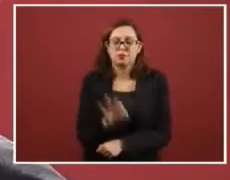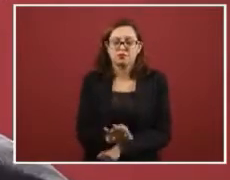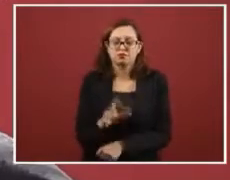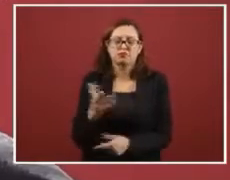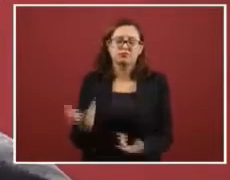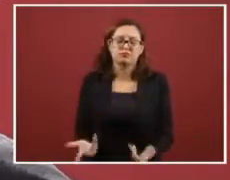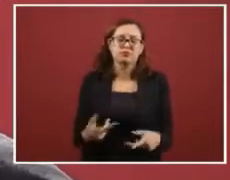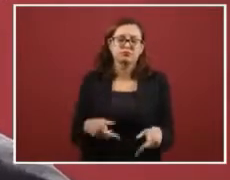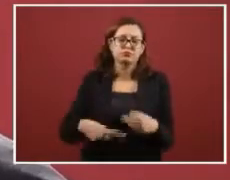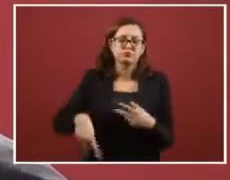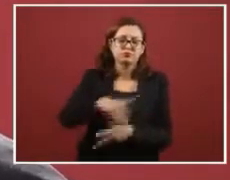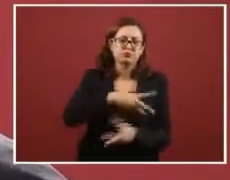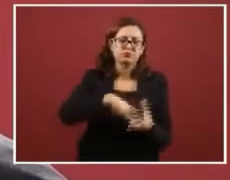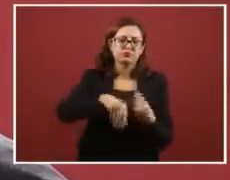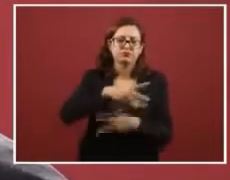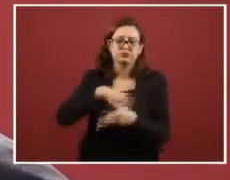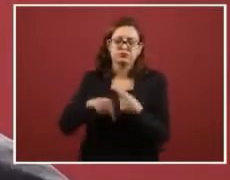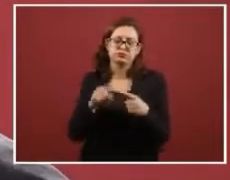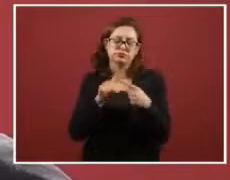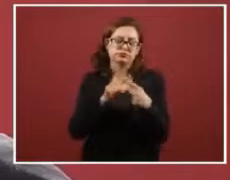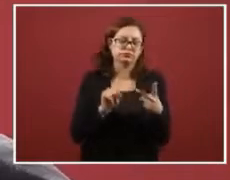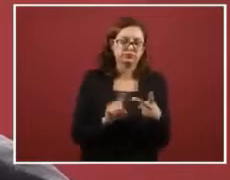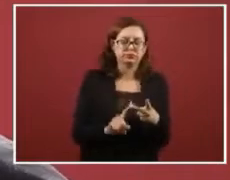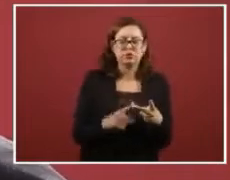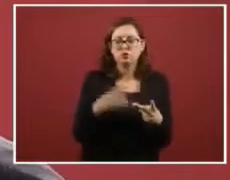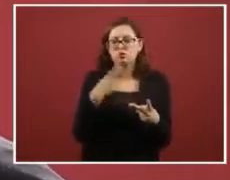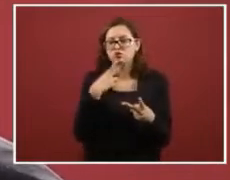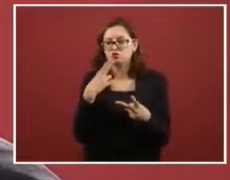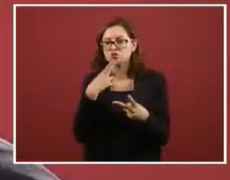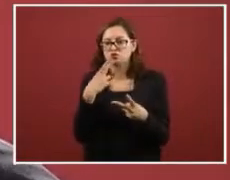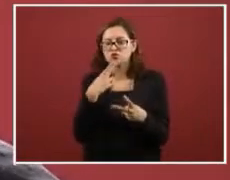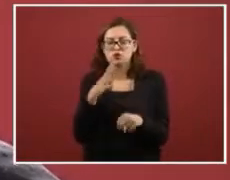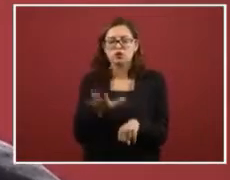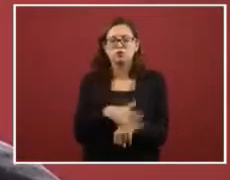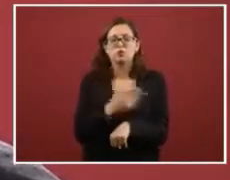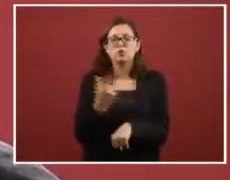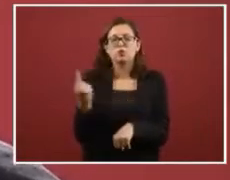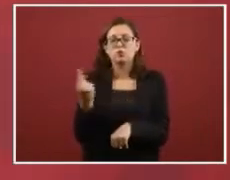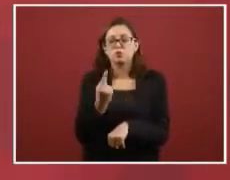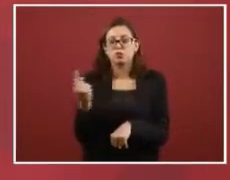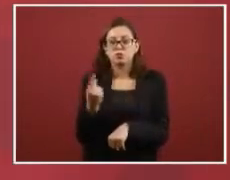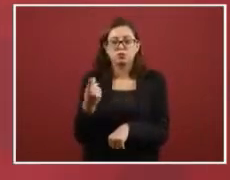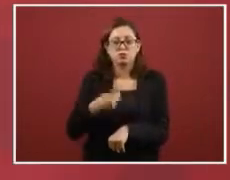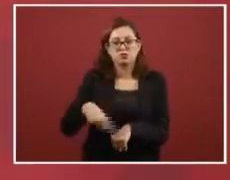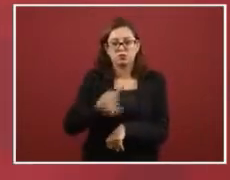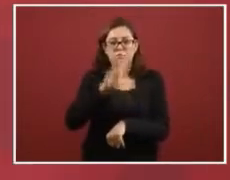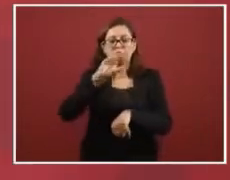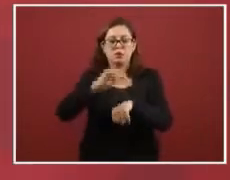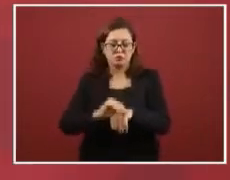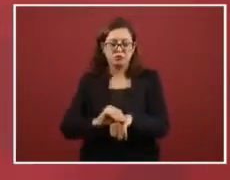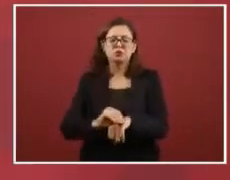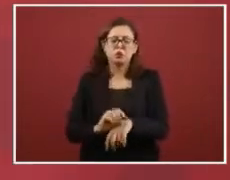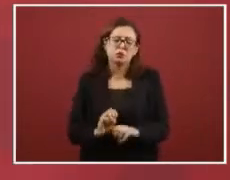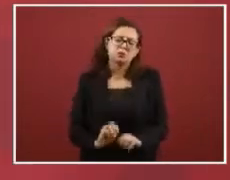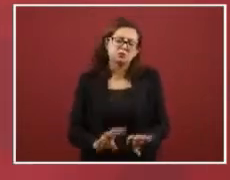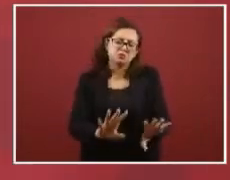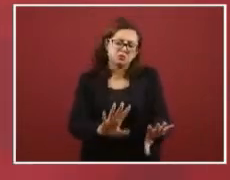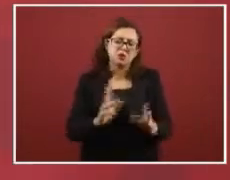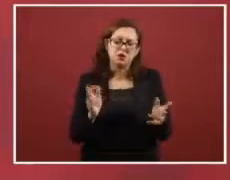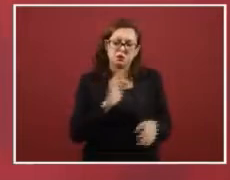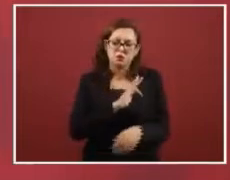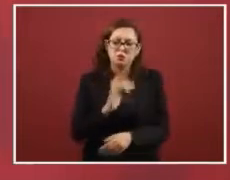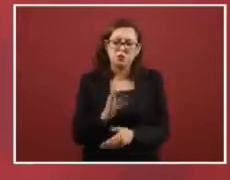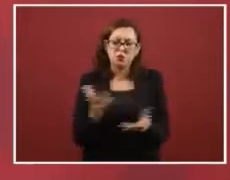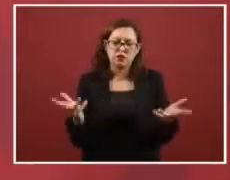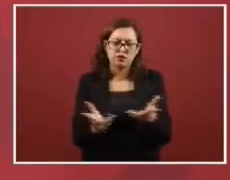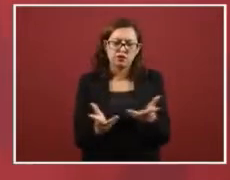this is it's not those practical as it's so okay a bear me so connect to operas so they had